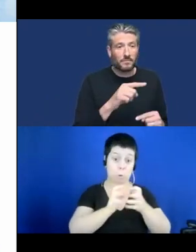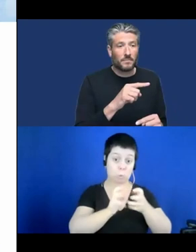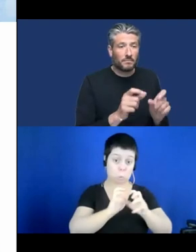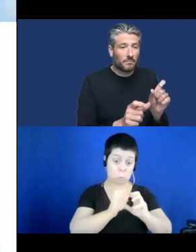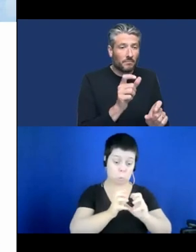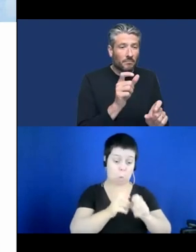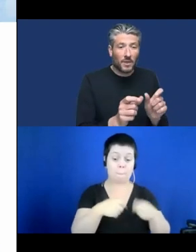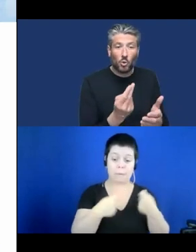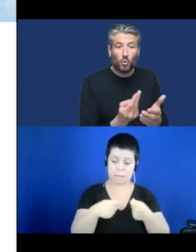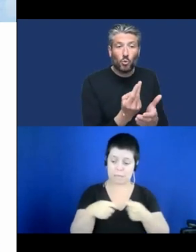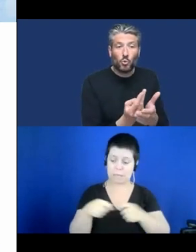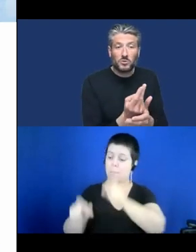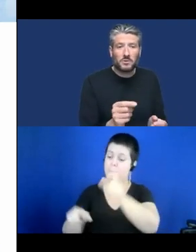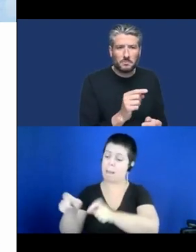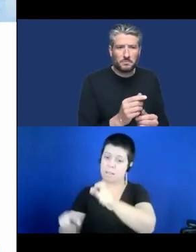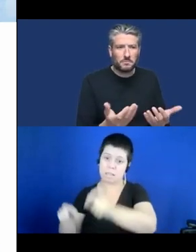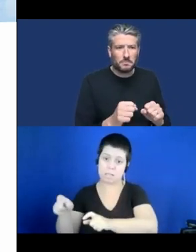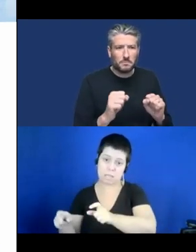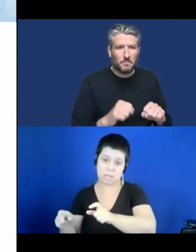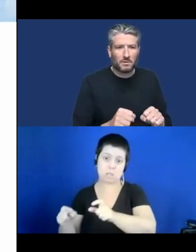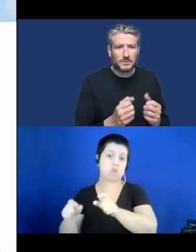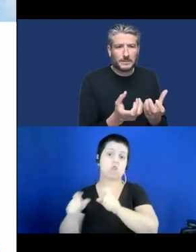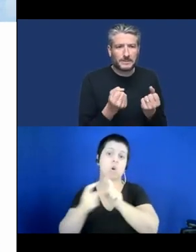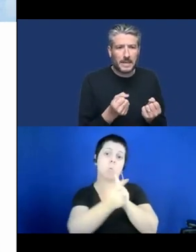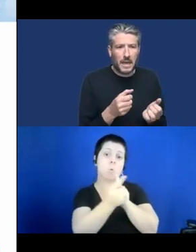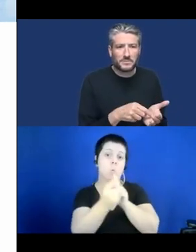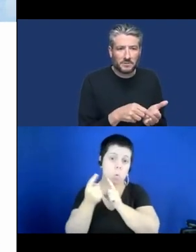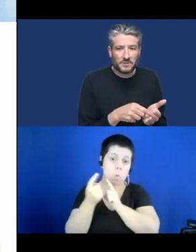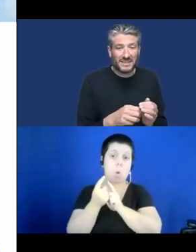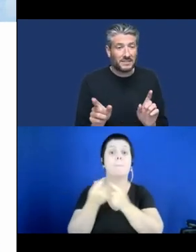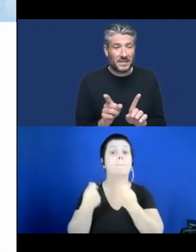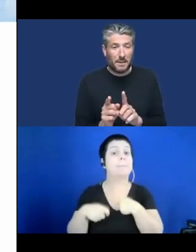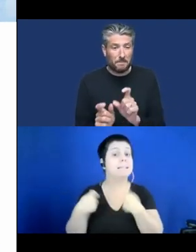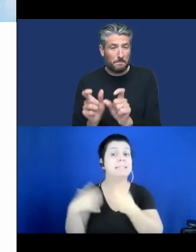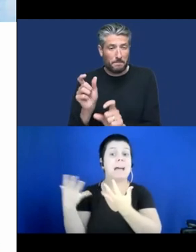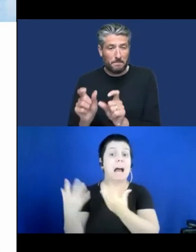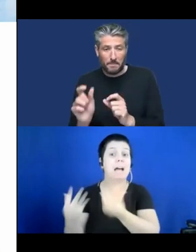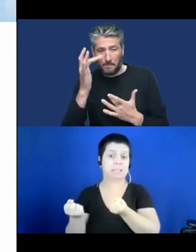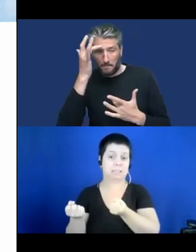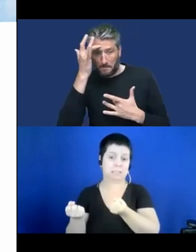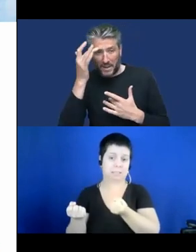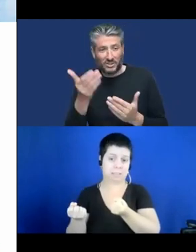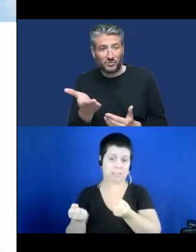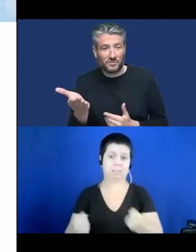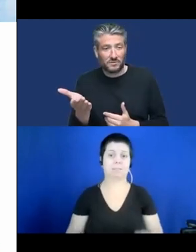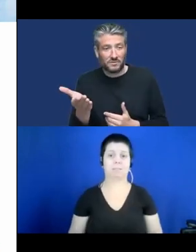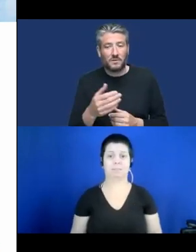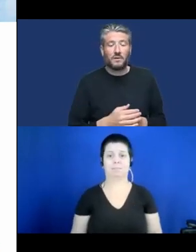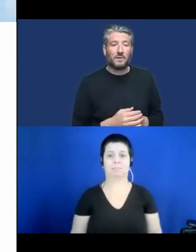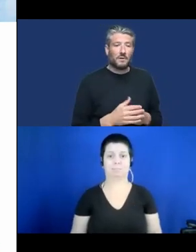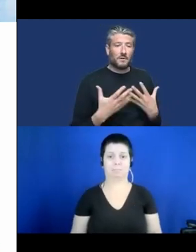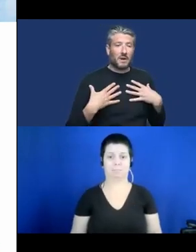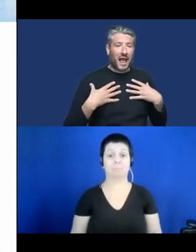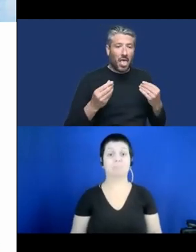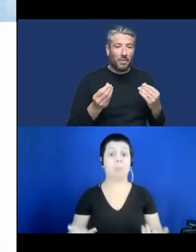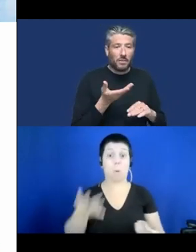the patients. that means that healthcare professionals have to see the advantages